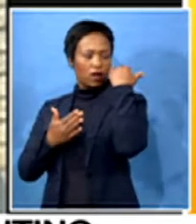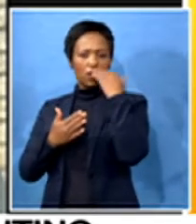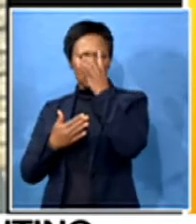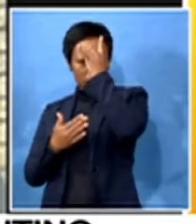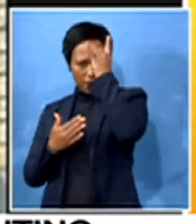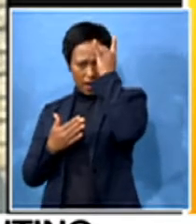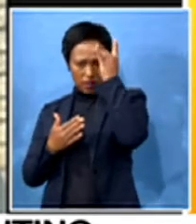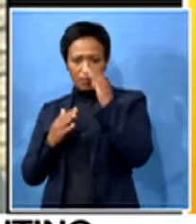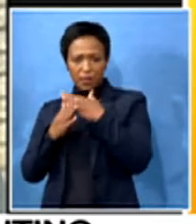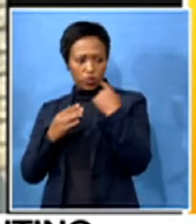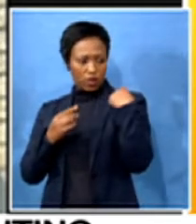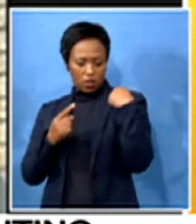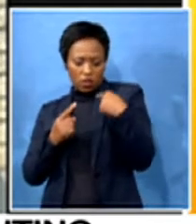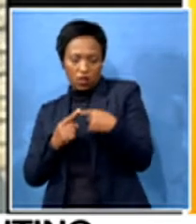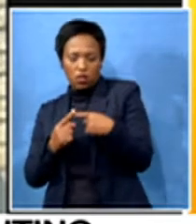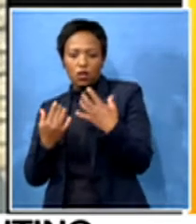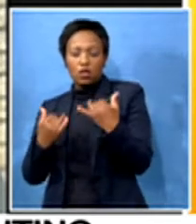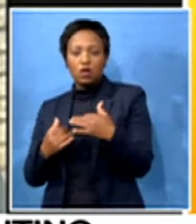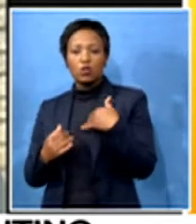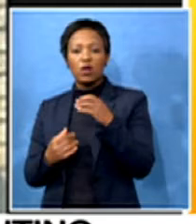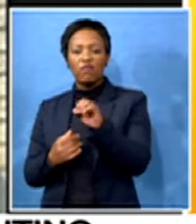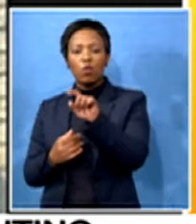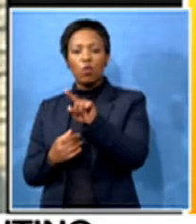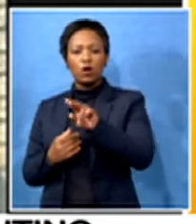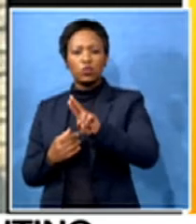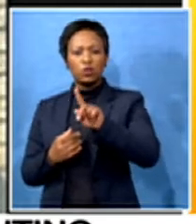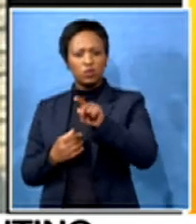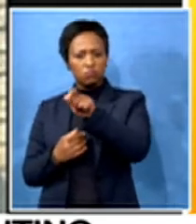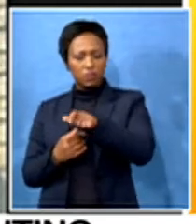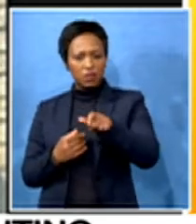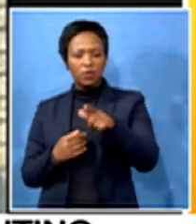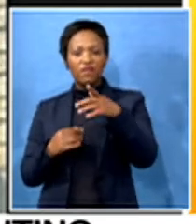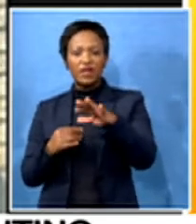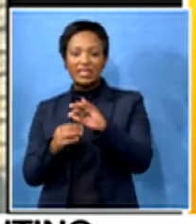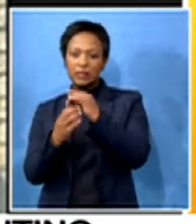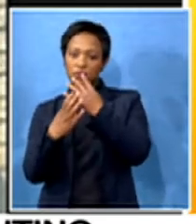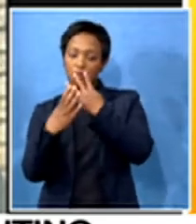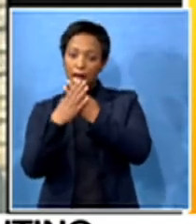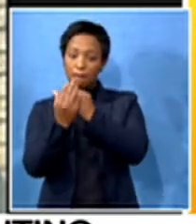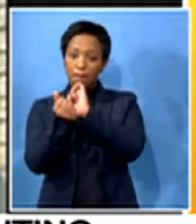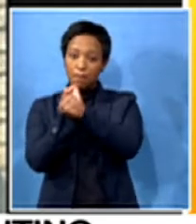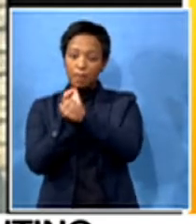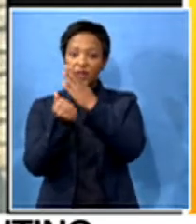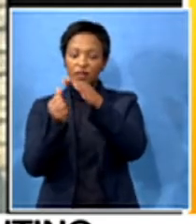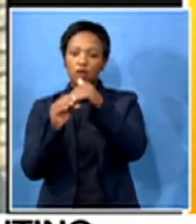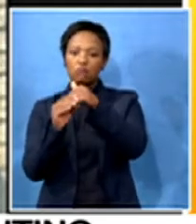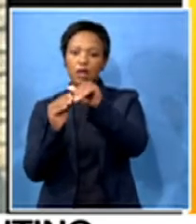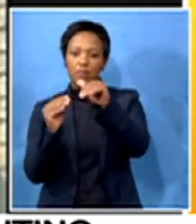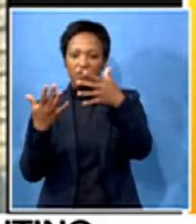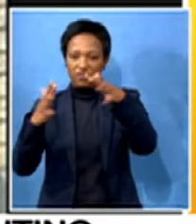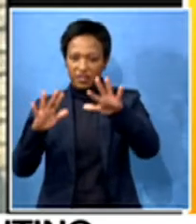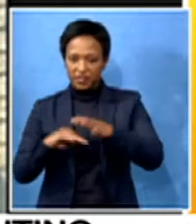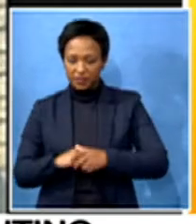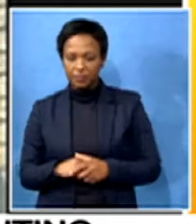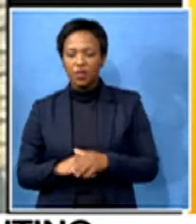then and now, you've already helped 121 people and got them released from prison. So, talk to us about that